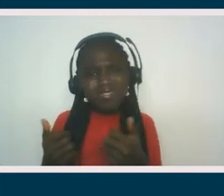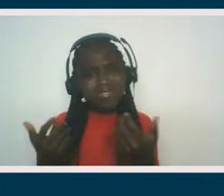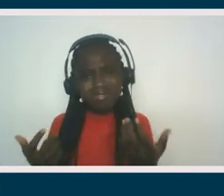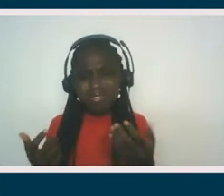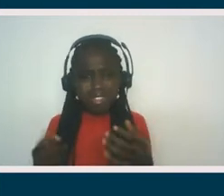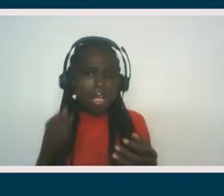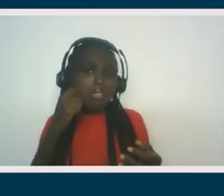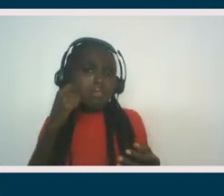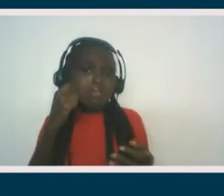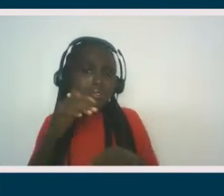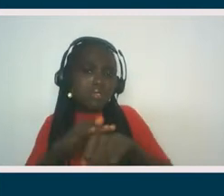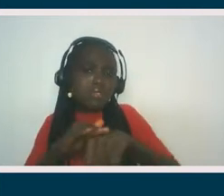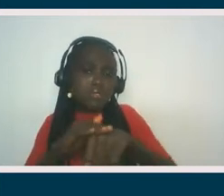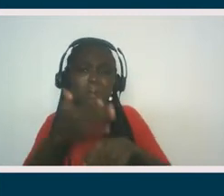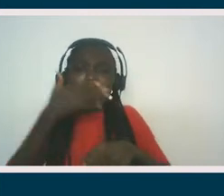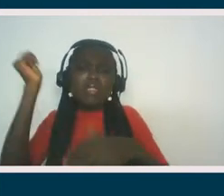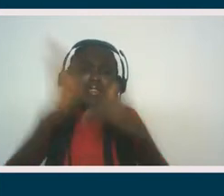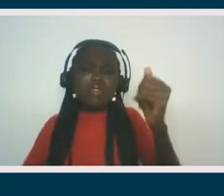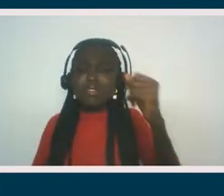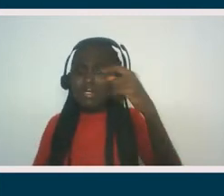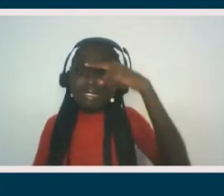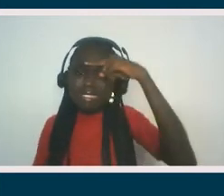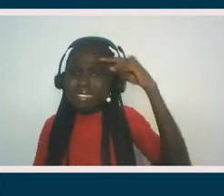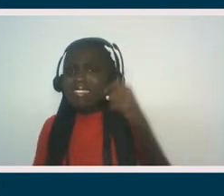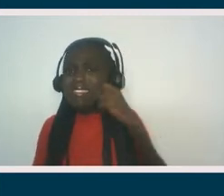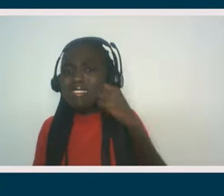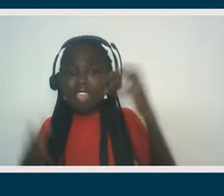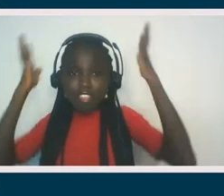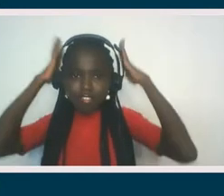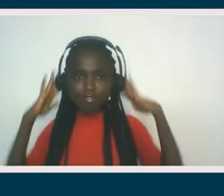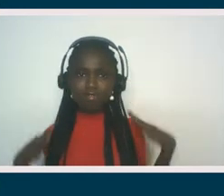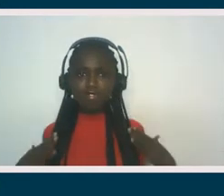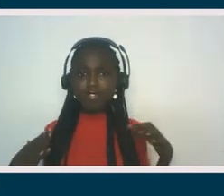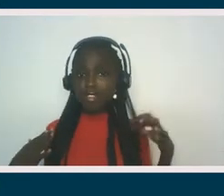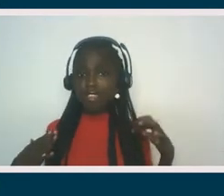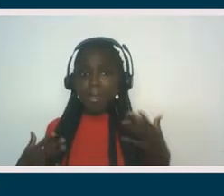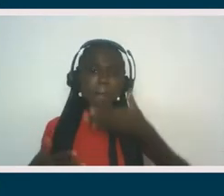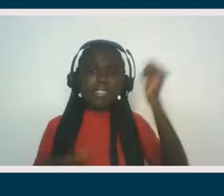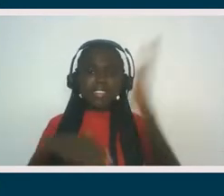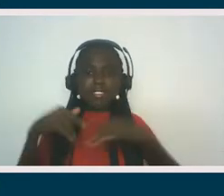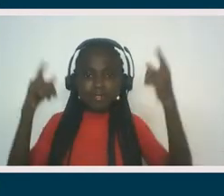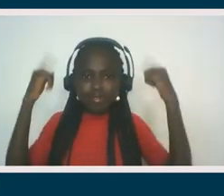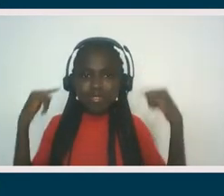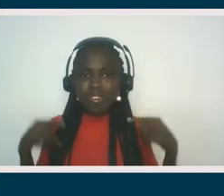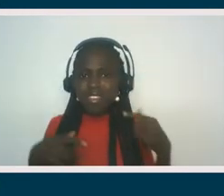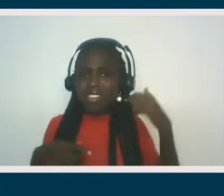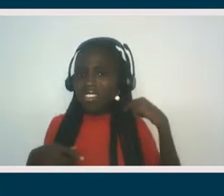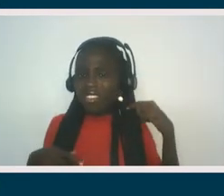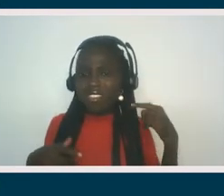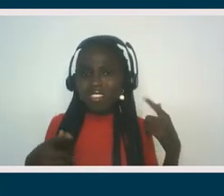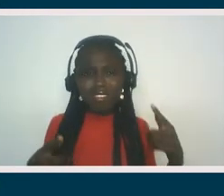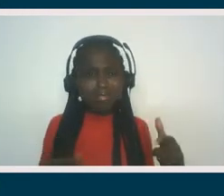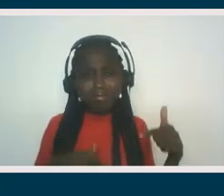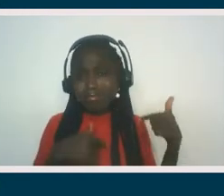skin is better than darker skin, straighter hair is better. So that those, those concepts of self are real. And it's not